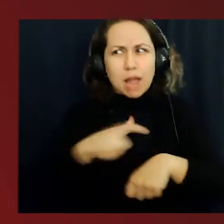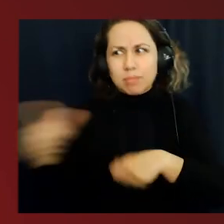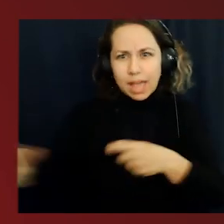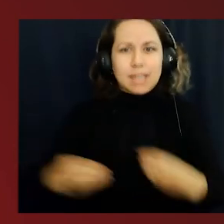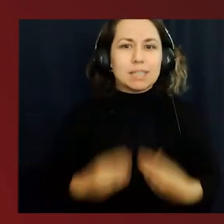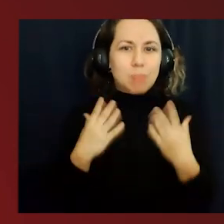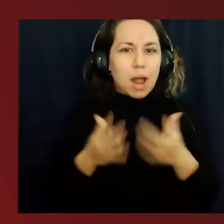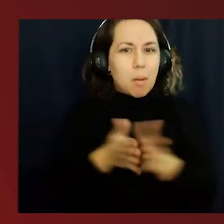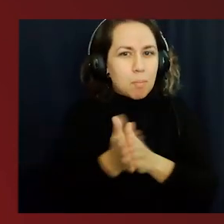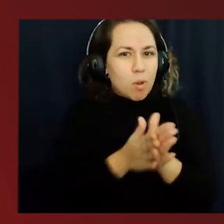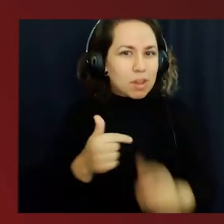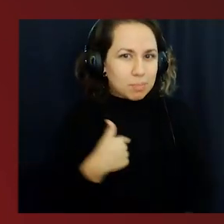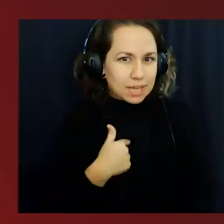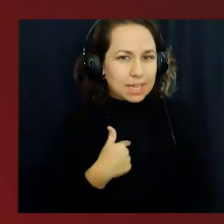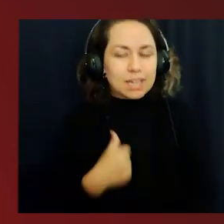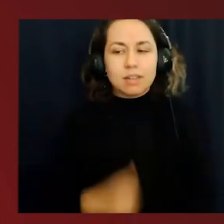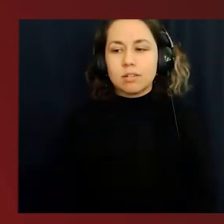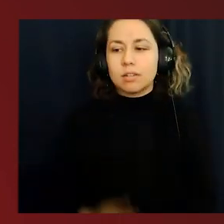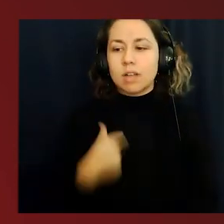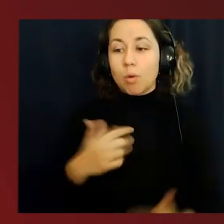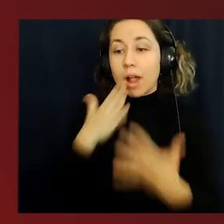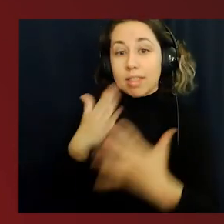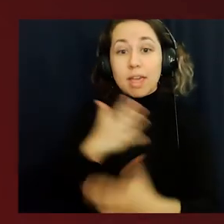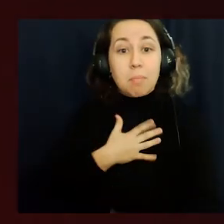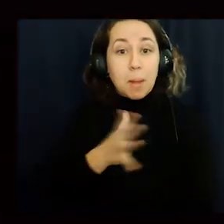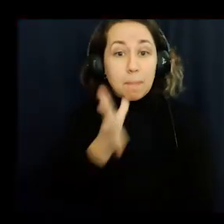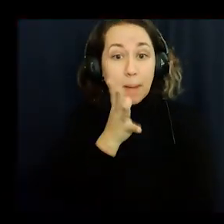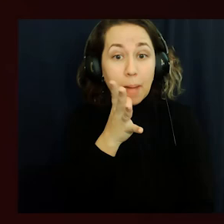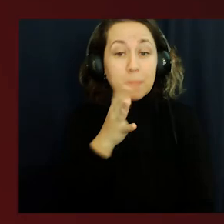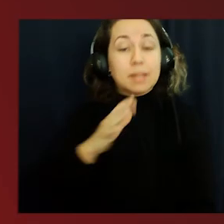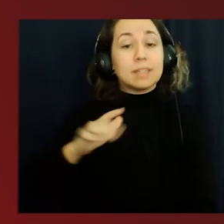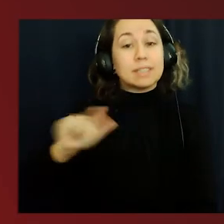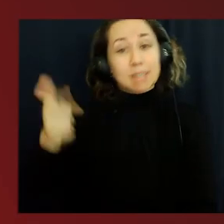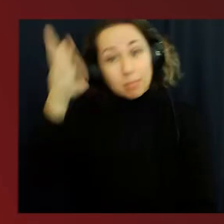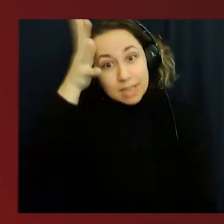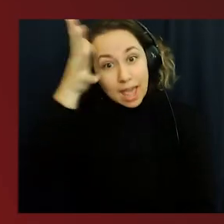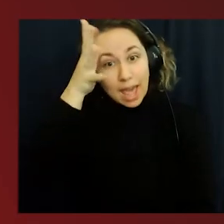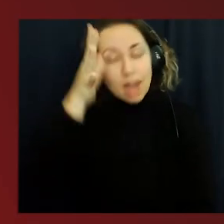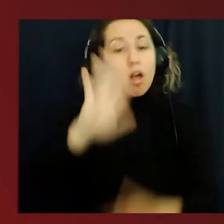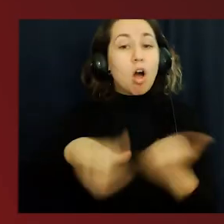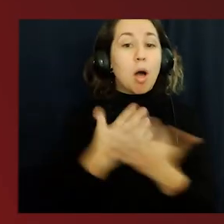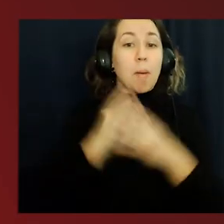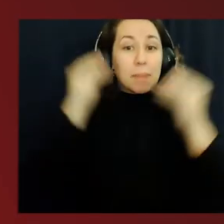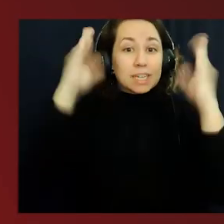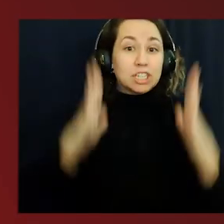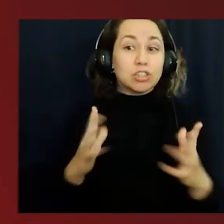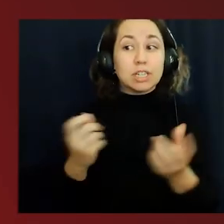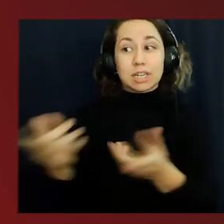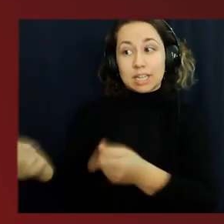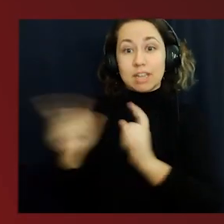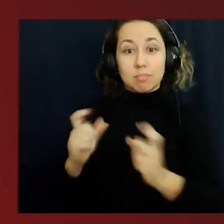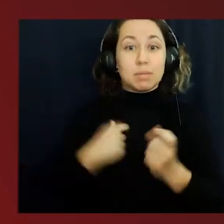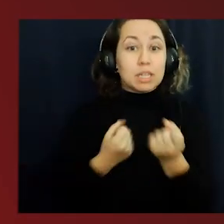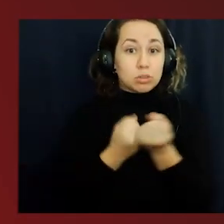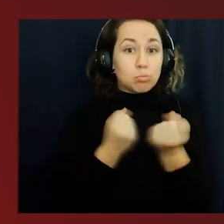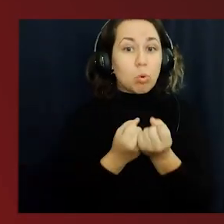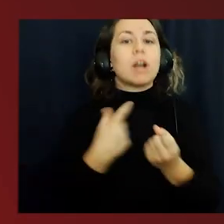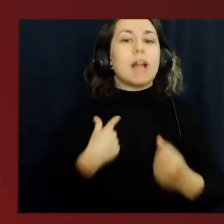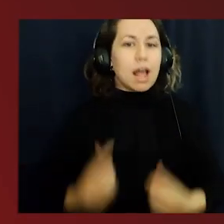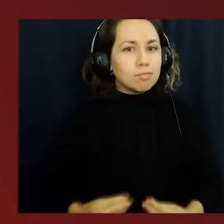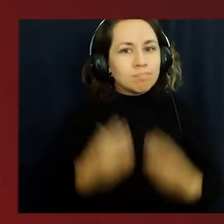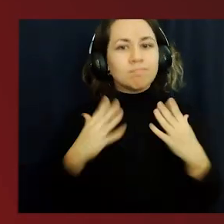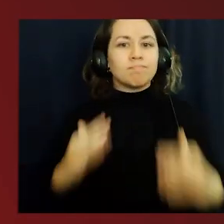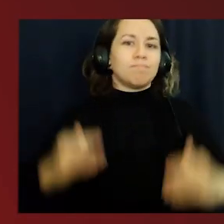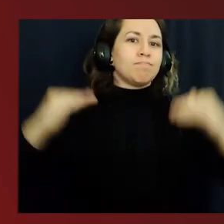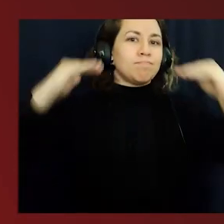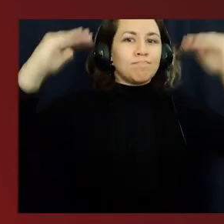times. They continue to inspire and motivate me. I would like to thank my mom, my stepdad, and all my teachers for giving me the